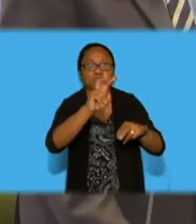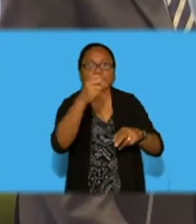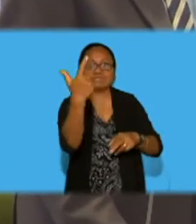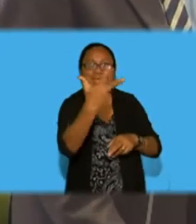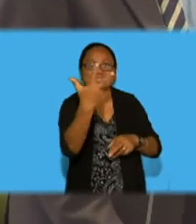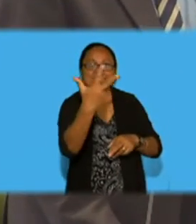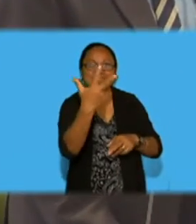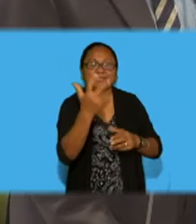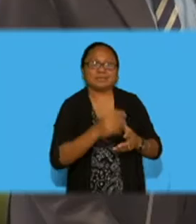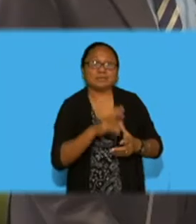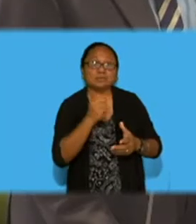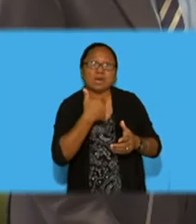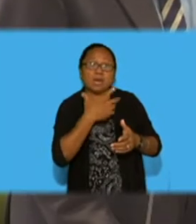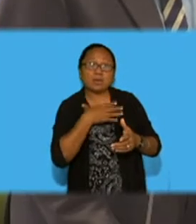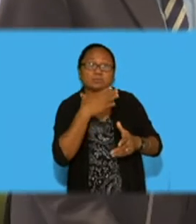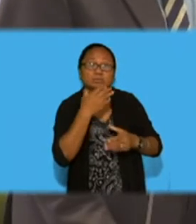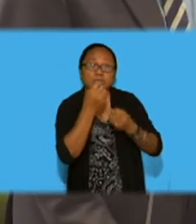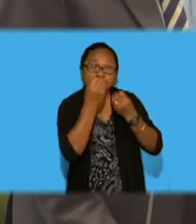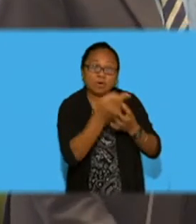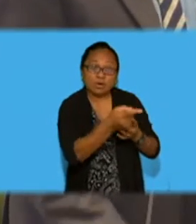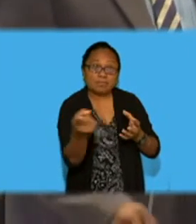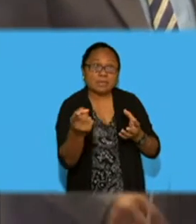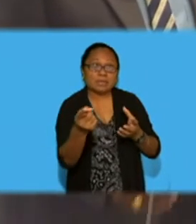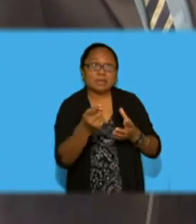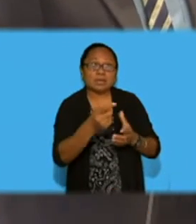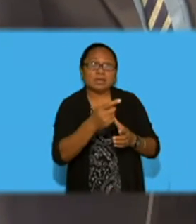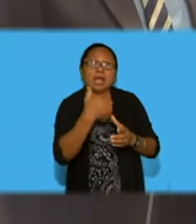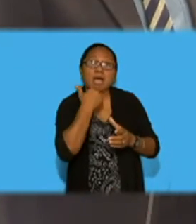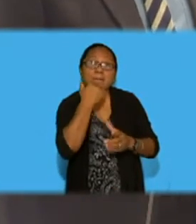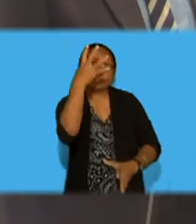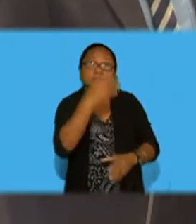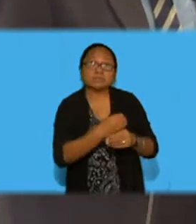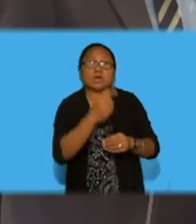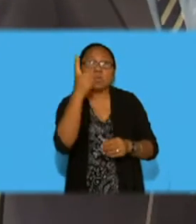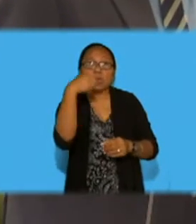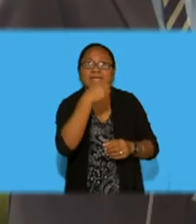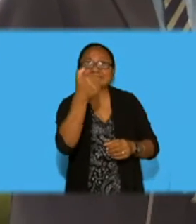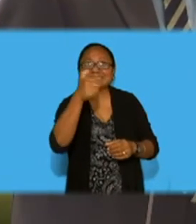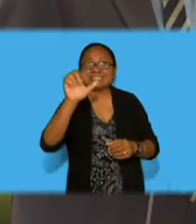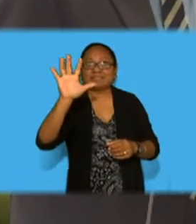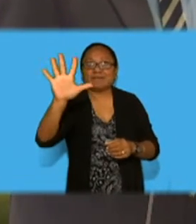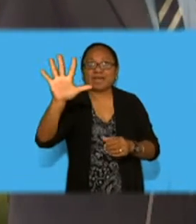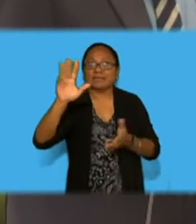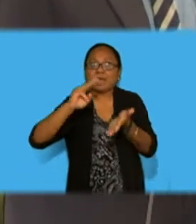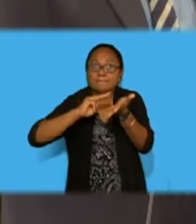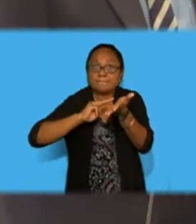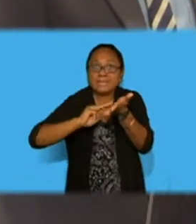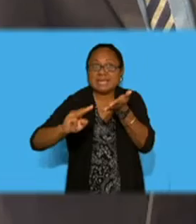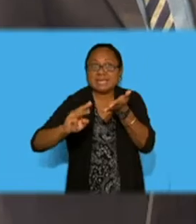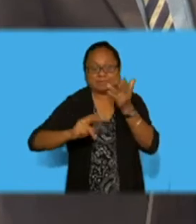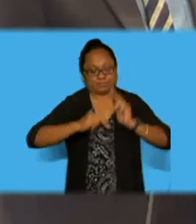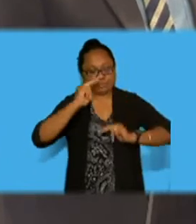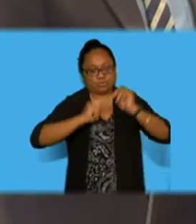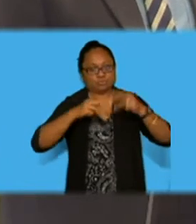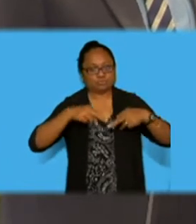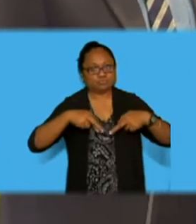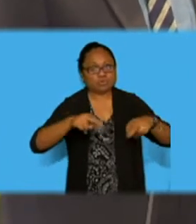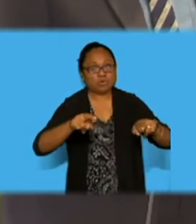cost of the completion will be around $165 million. Madam Speaker,